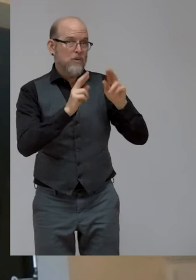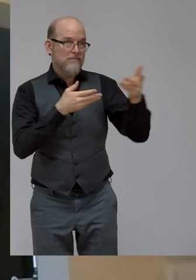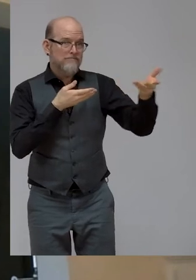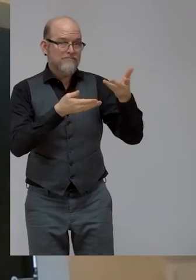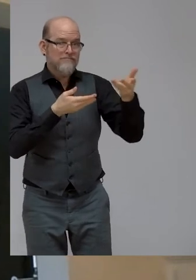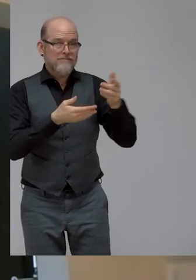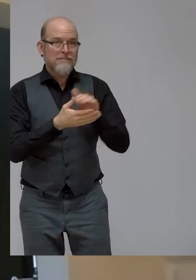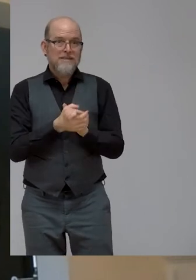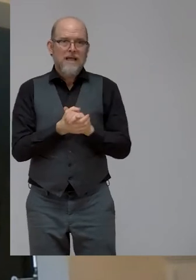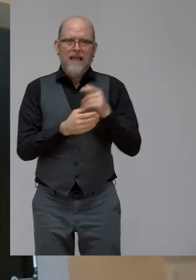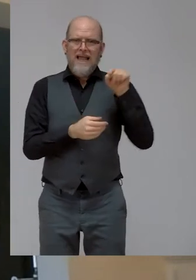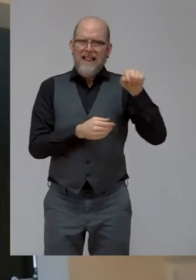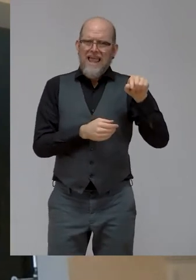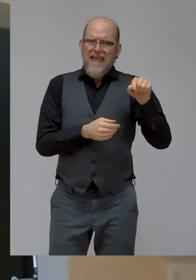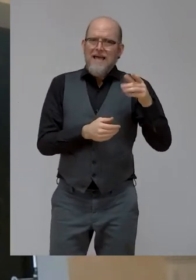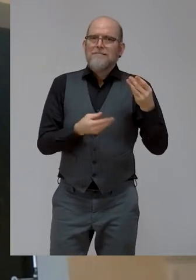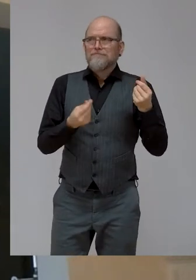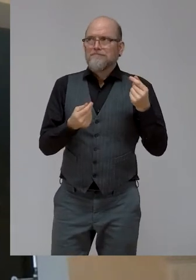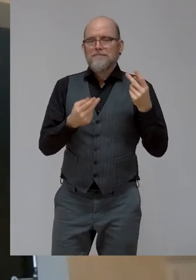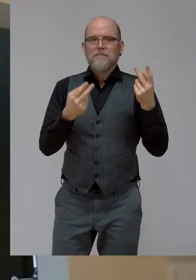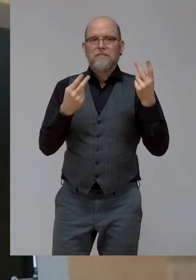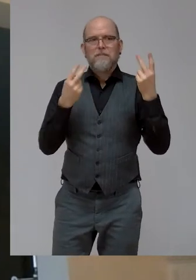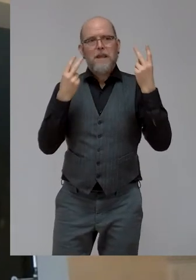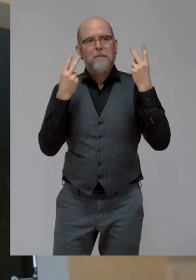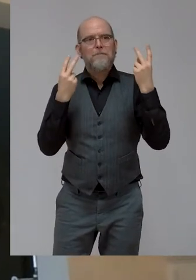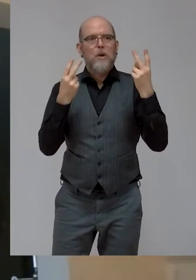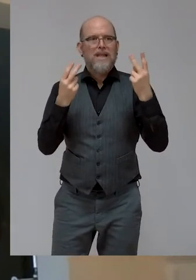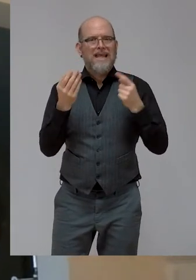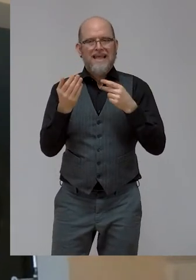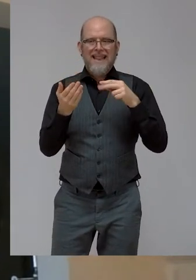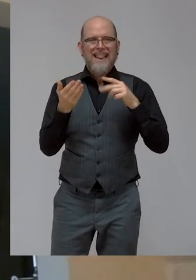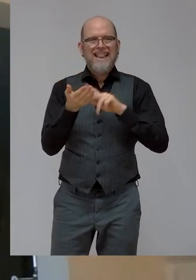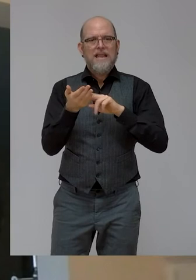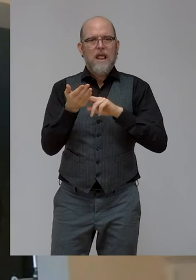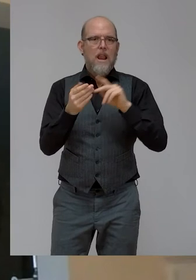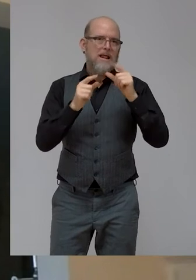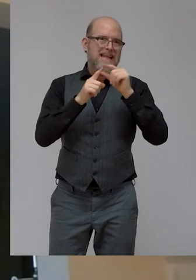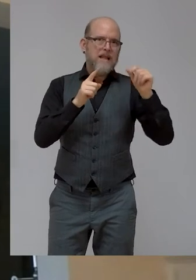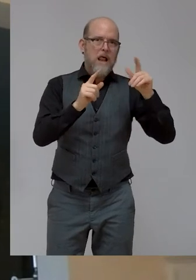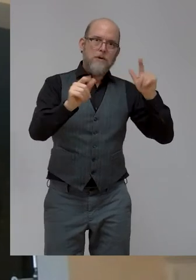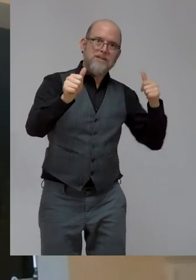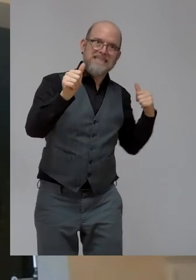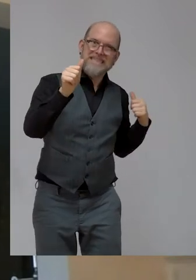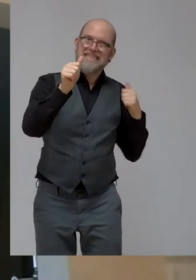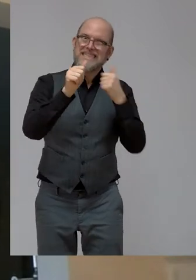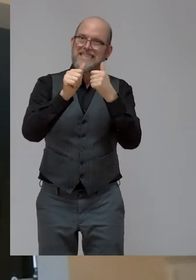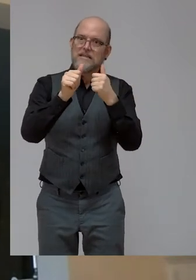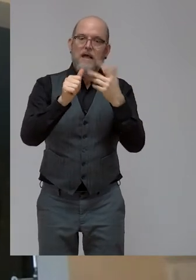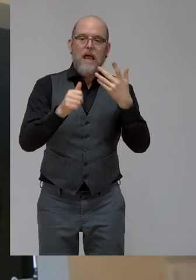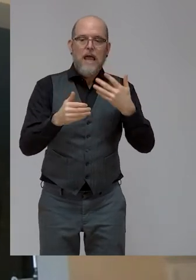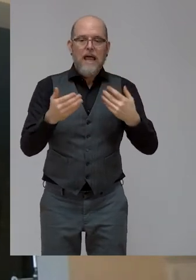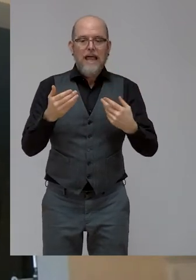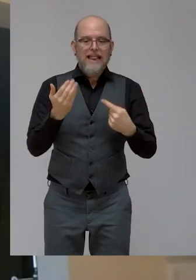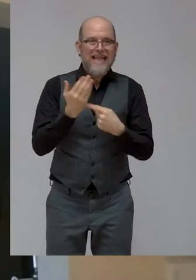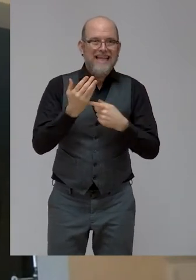that to require those that make the products that they too consider